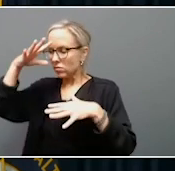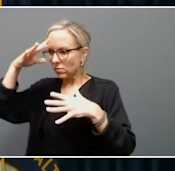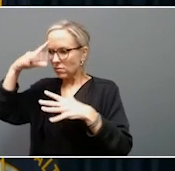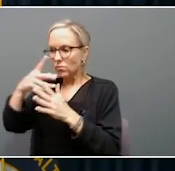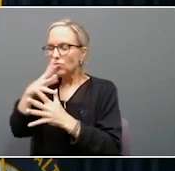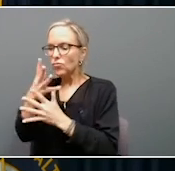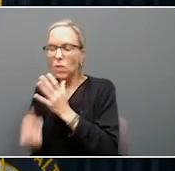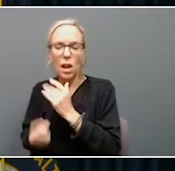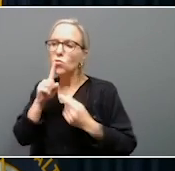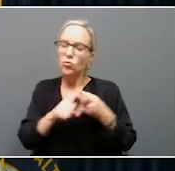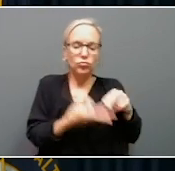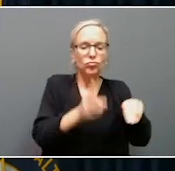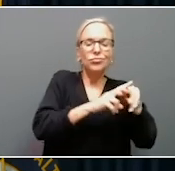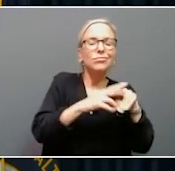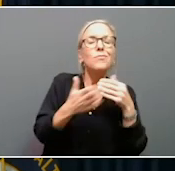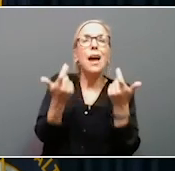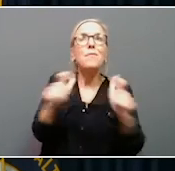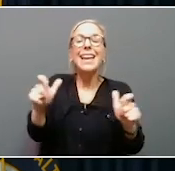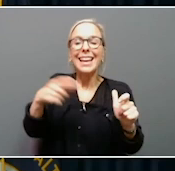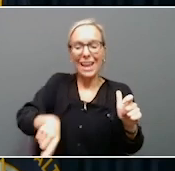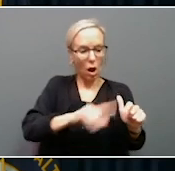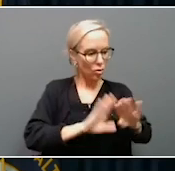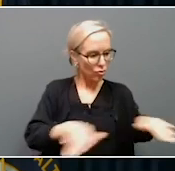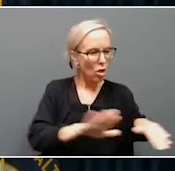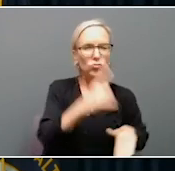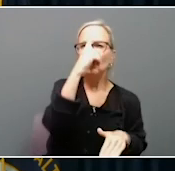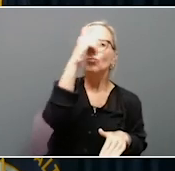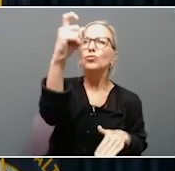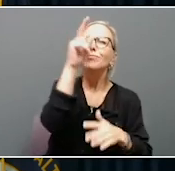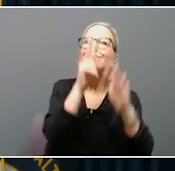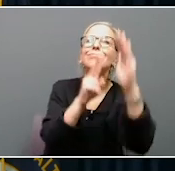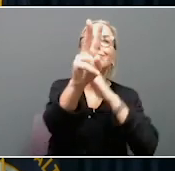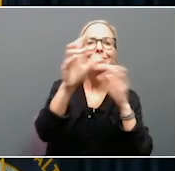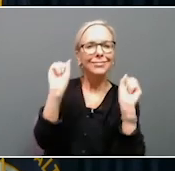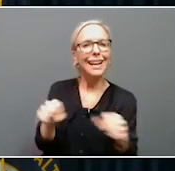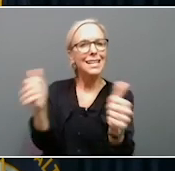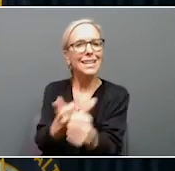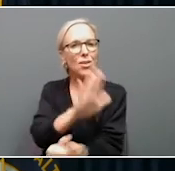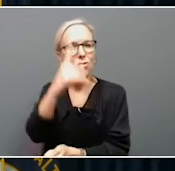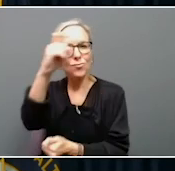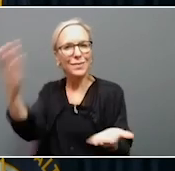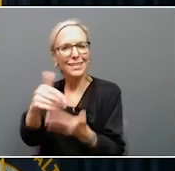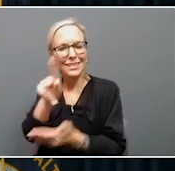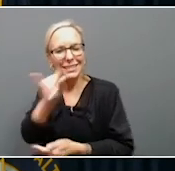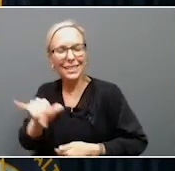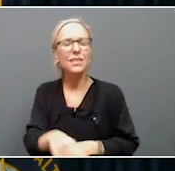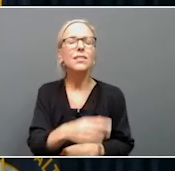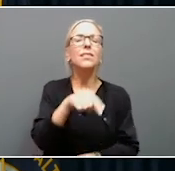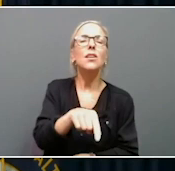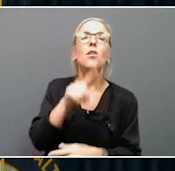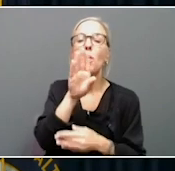our kids dream, they can chase those dreams right here in Kentucky. The $15.1 billion in revenues also